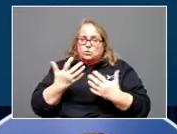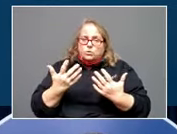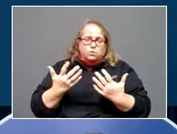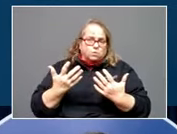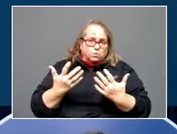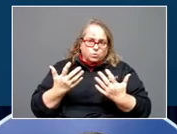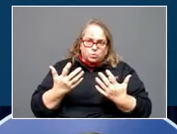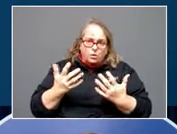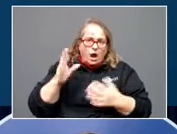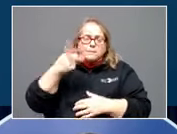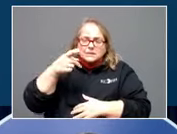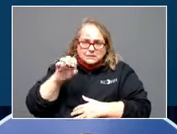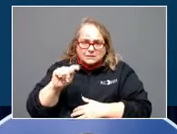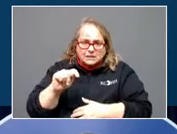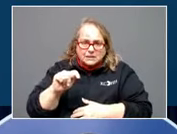shaking.